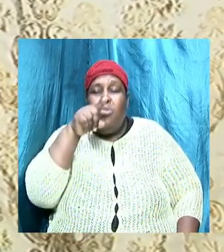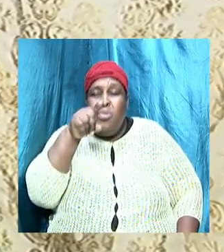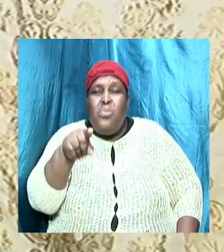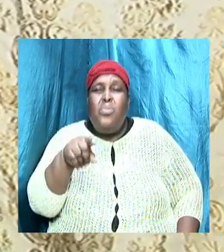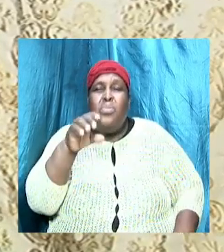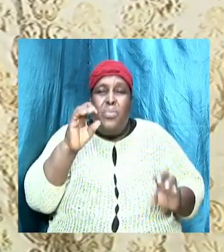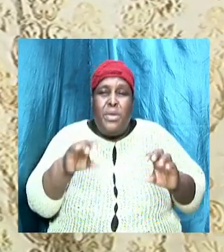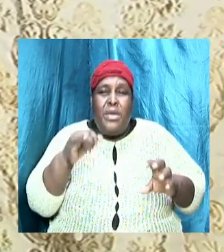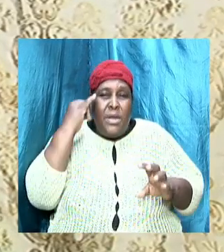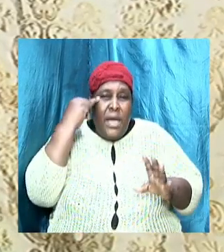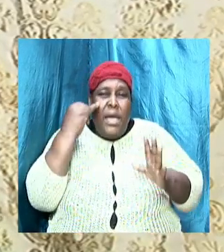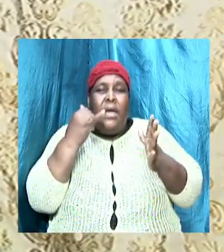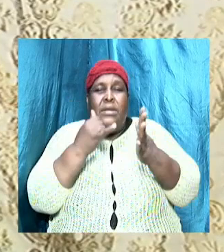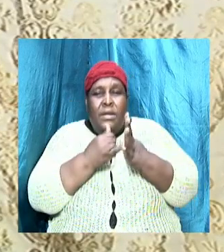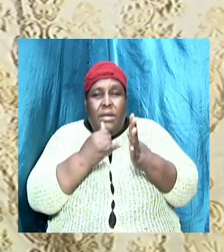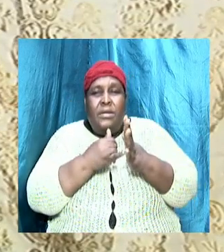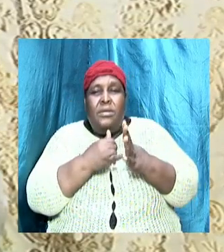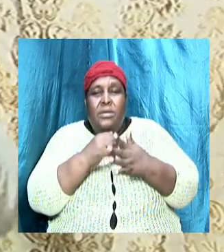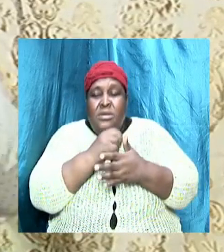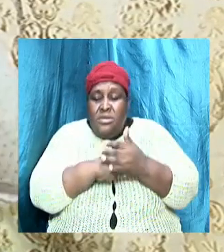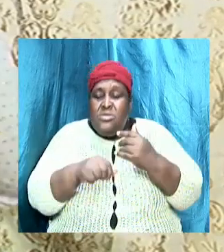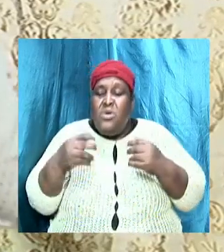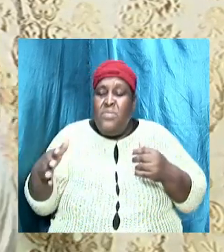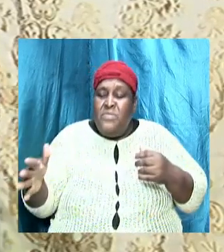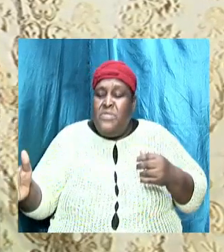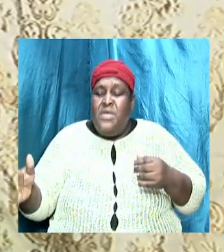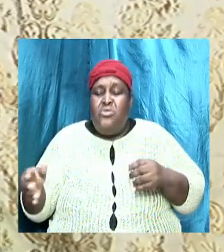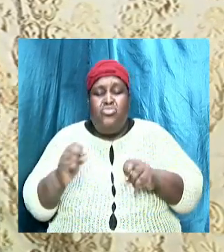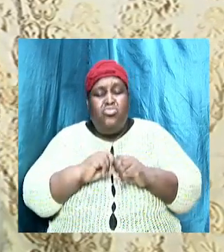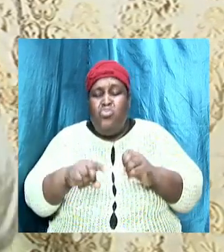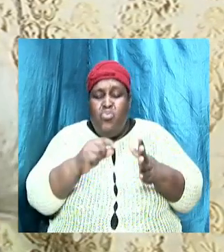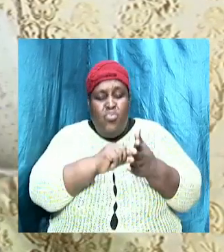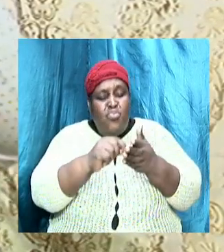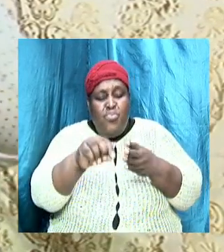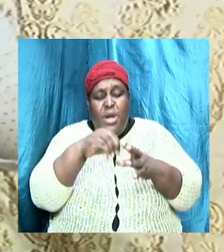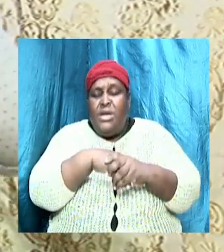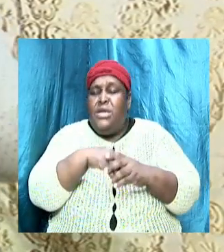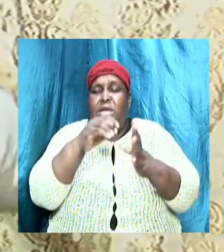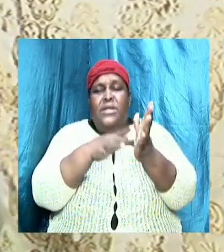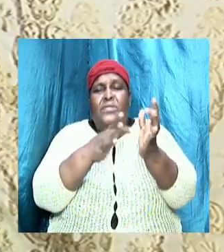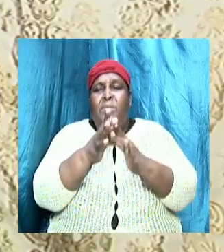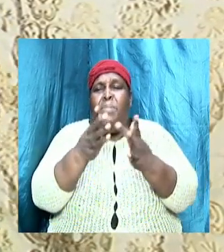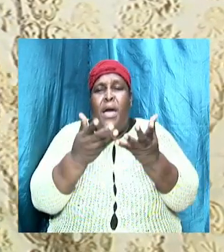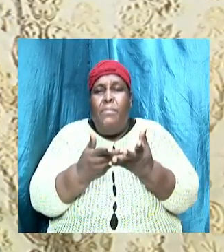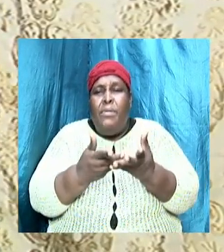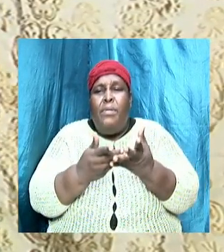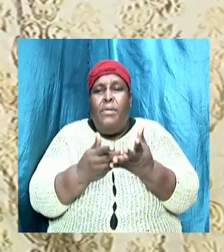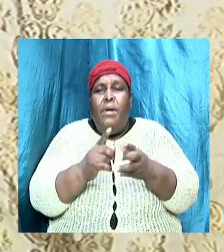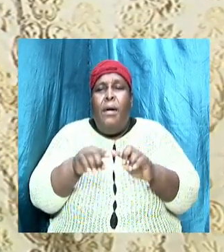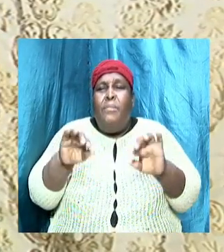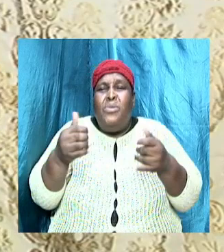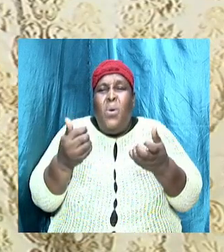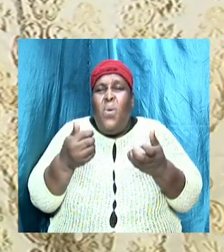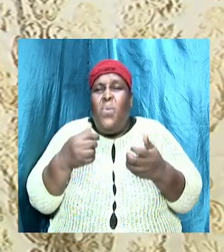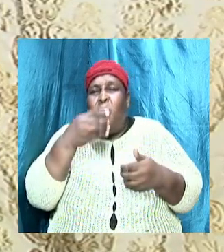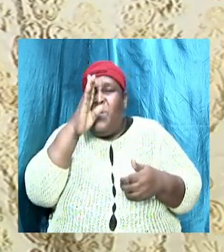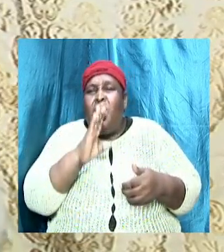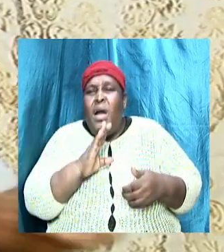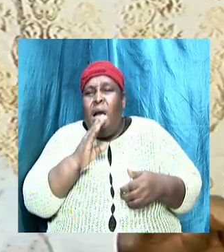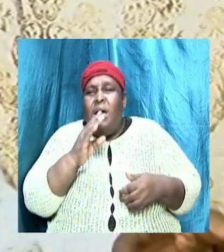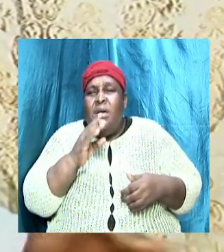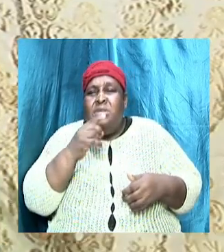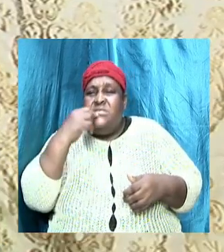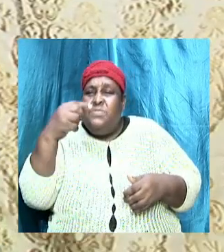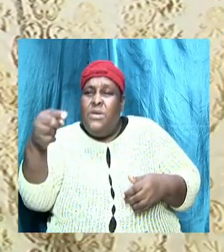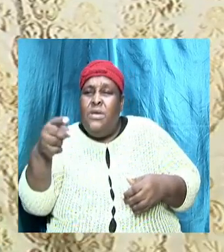identify, do you know that there are some things that is now written in the Bible, but to how God can't think about it. You